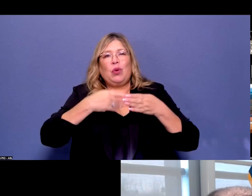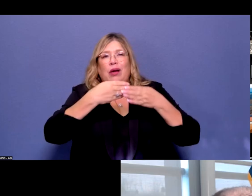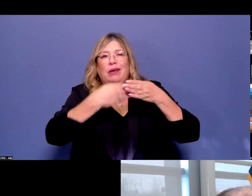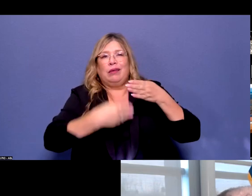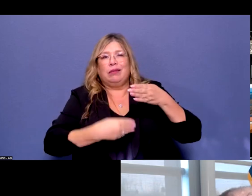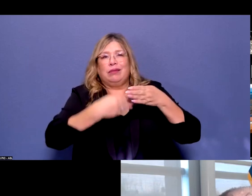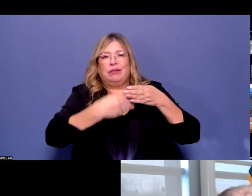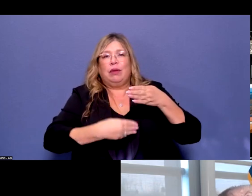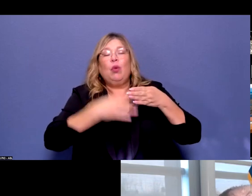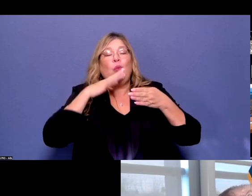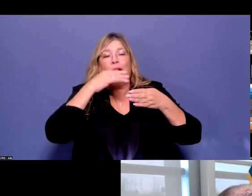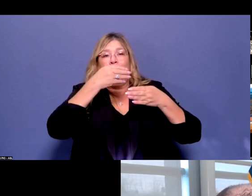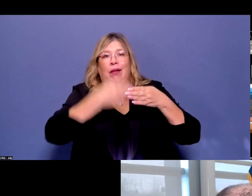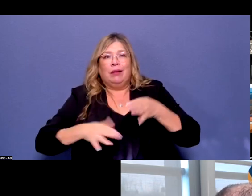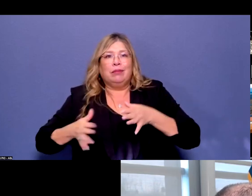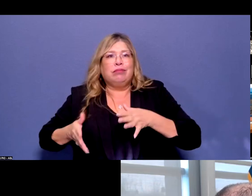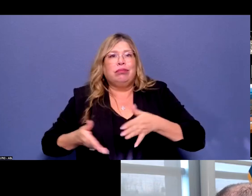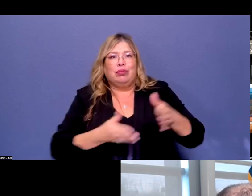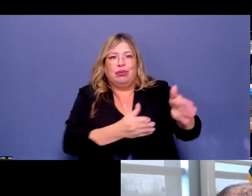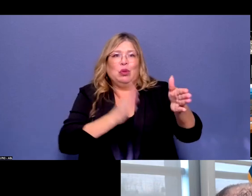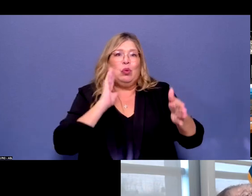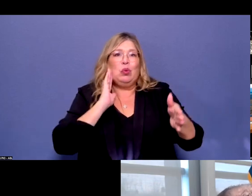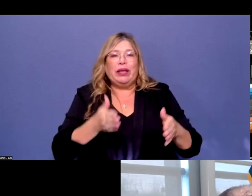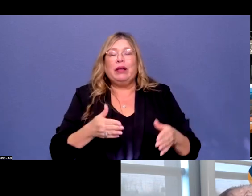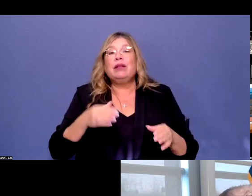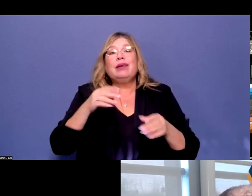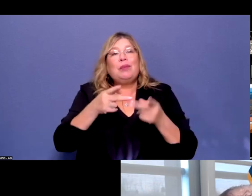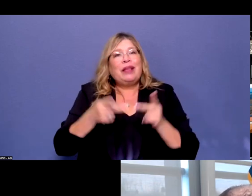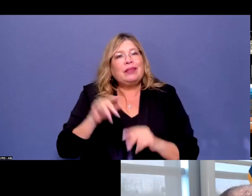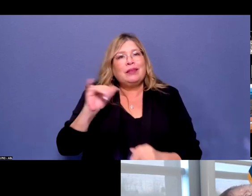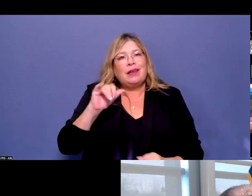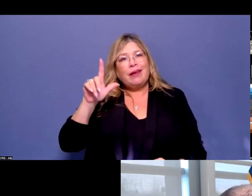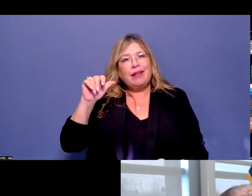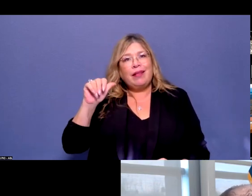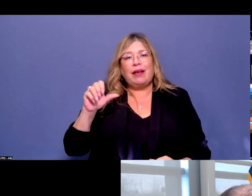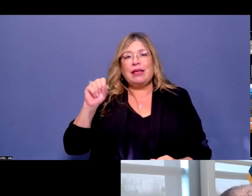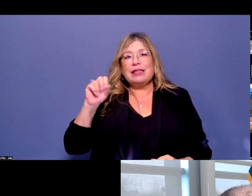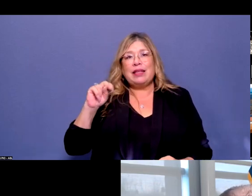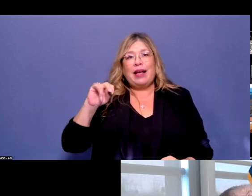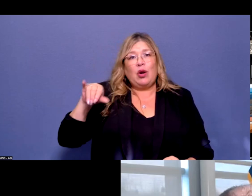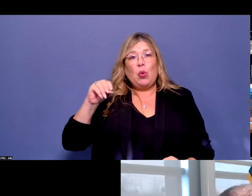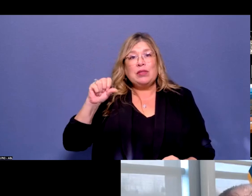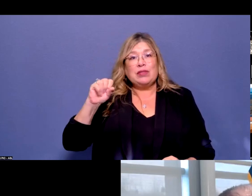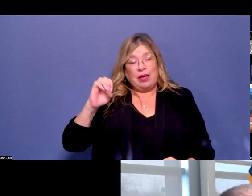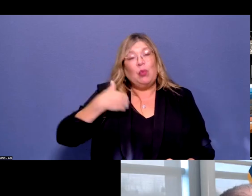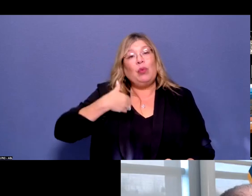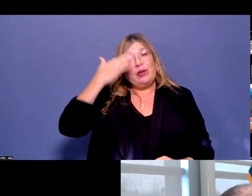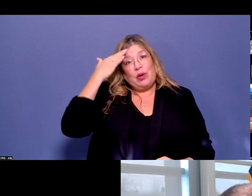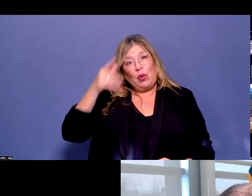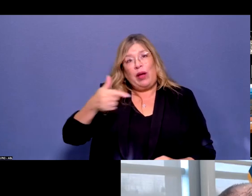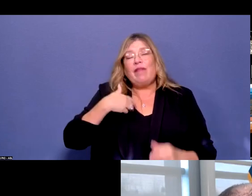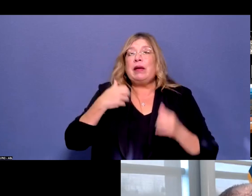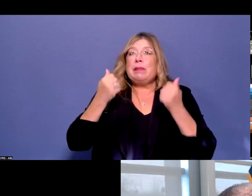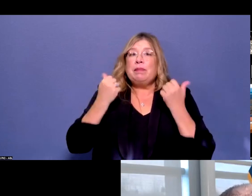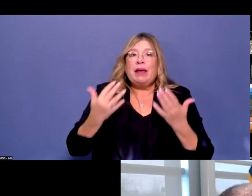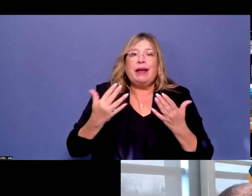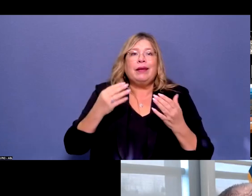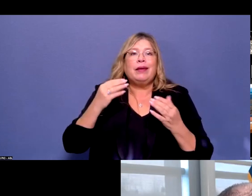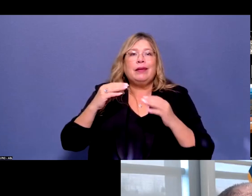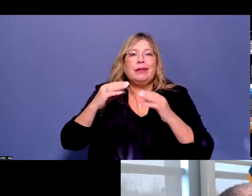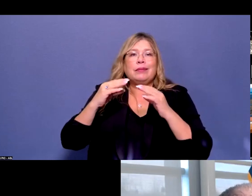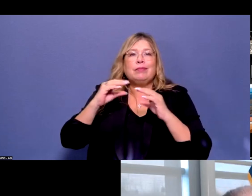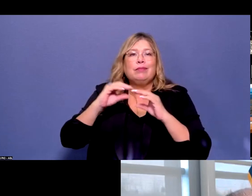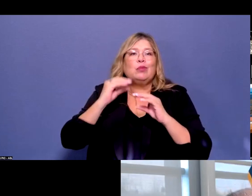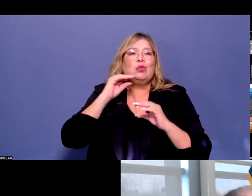our stream systems, places like the L.A. River, San Jose, other places where we know that there are large homeless populations that live. So that will